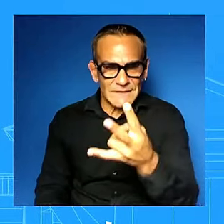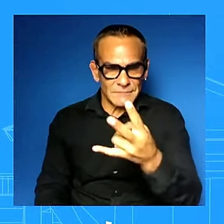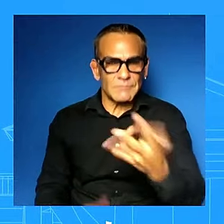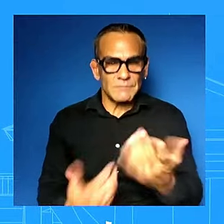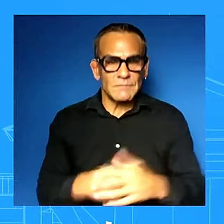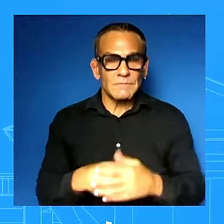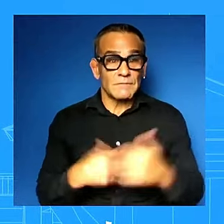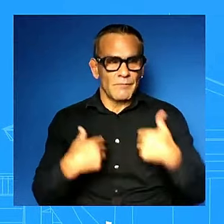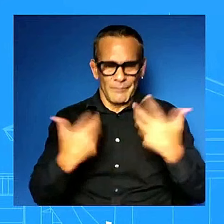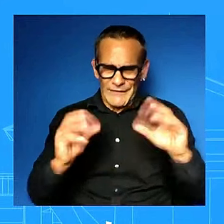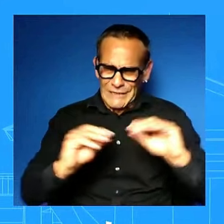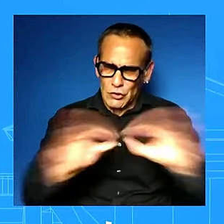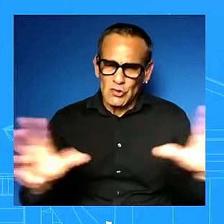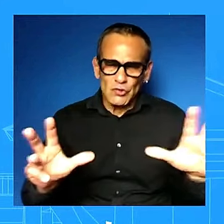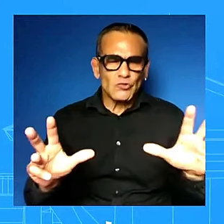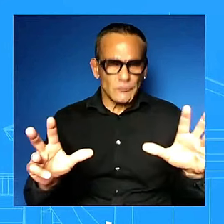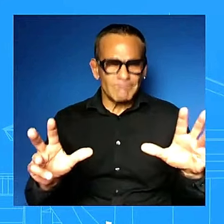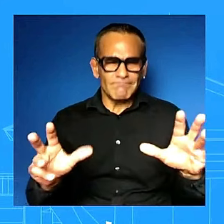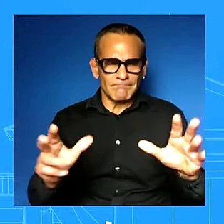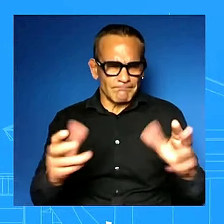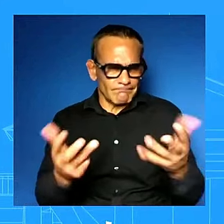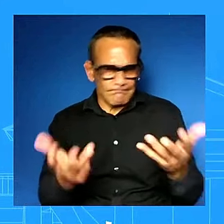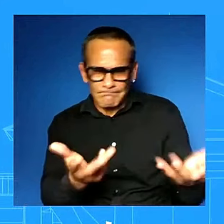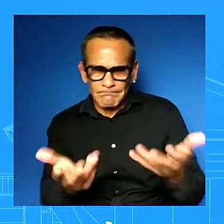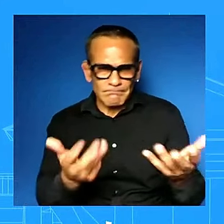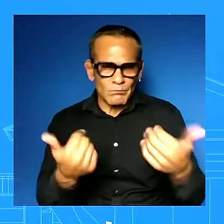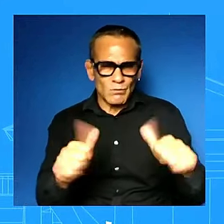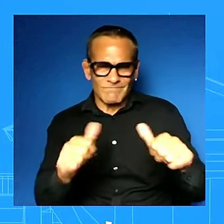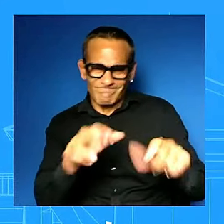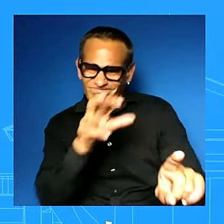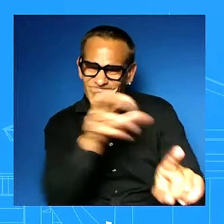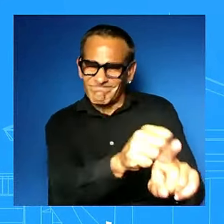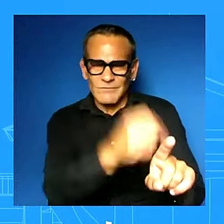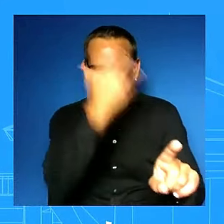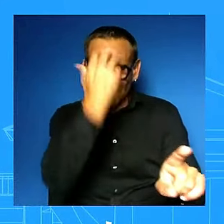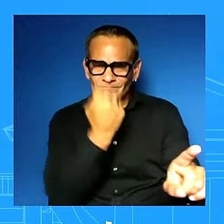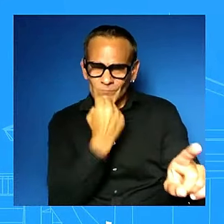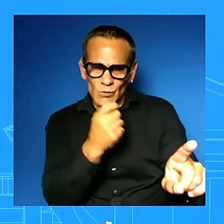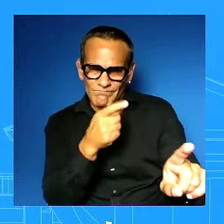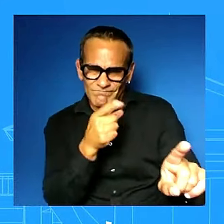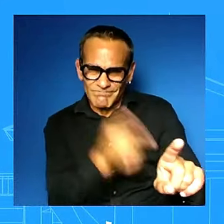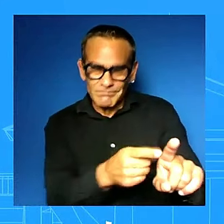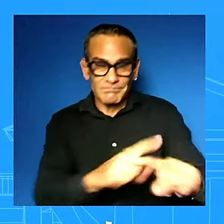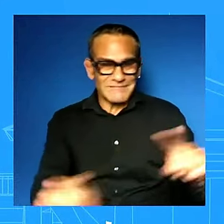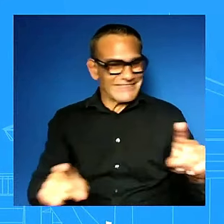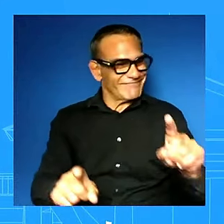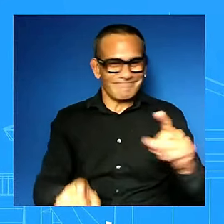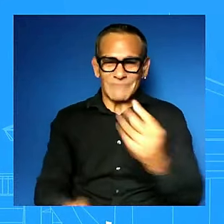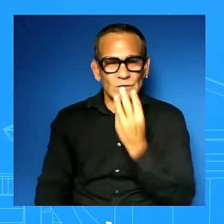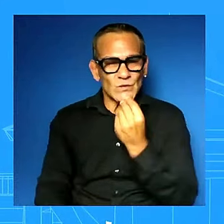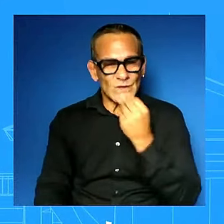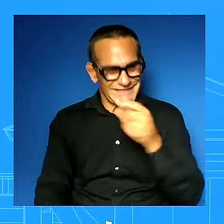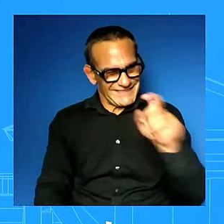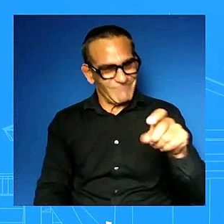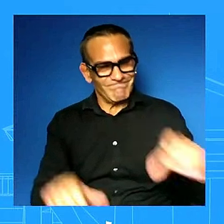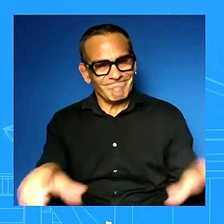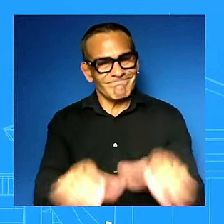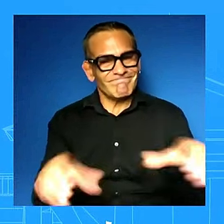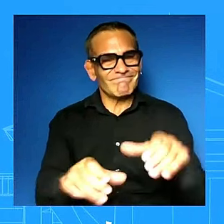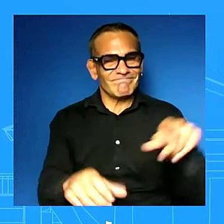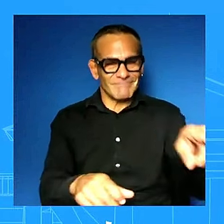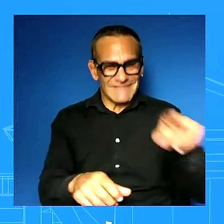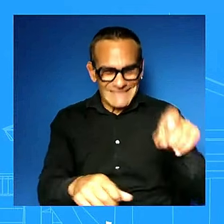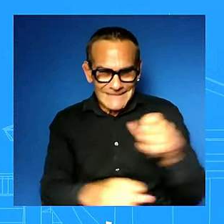but we also have been clear that israel must do this in a way that there is precaution in a way that we protect